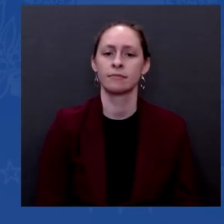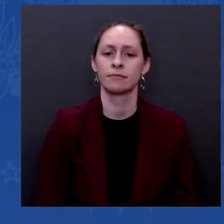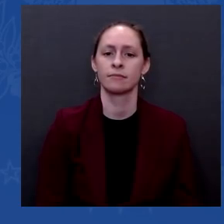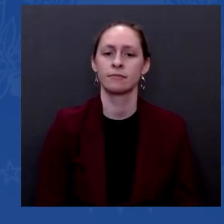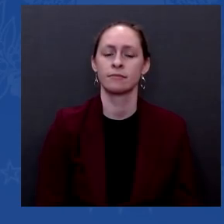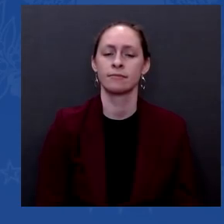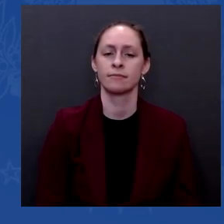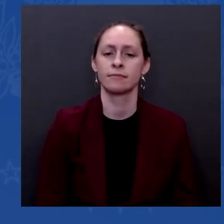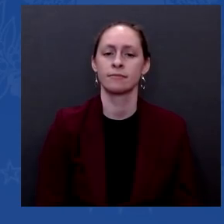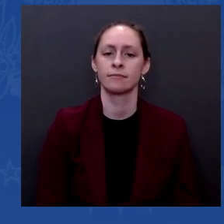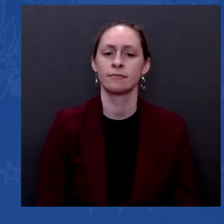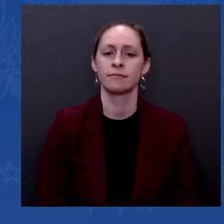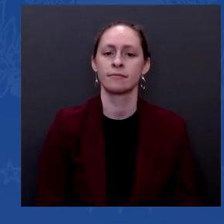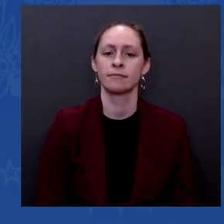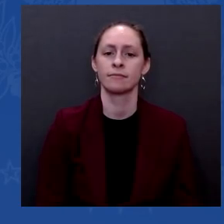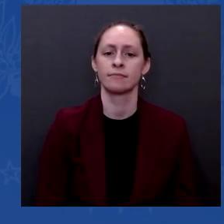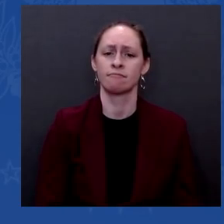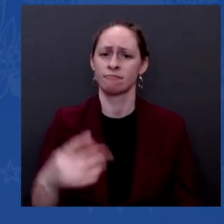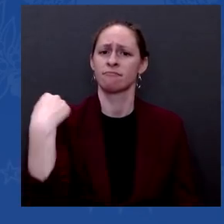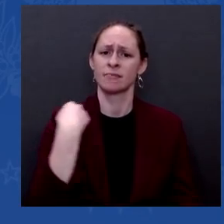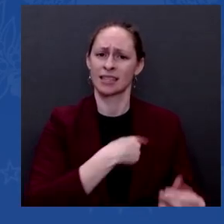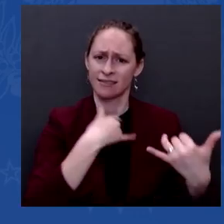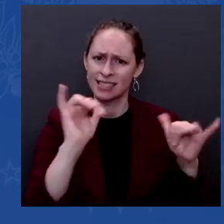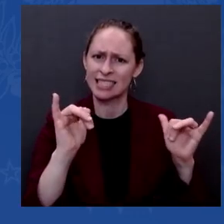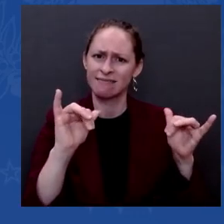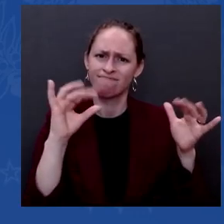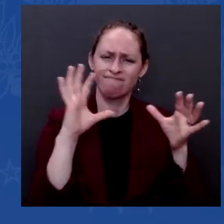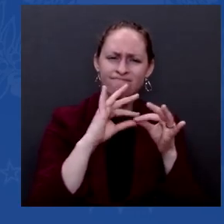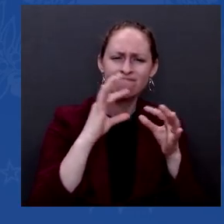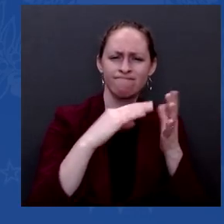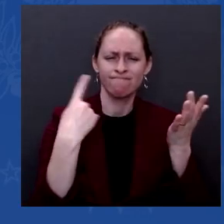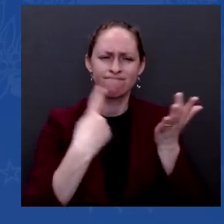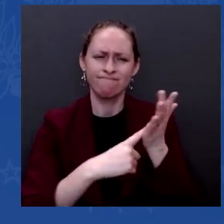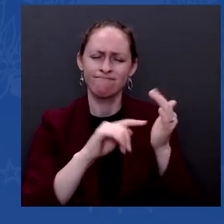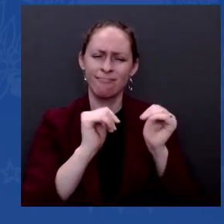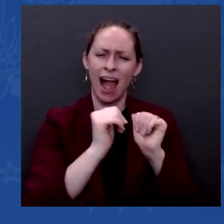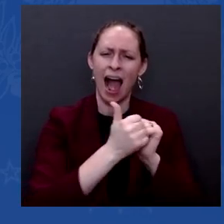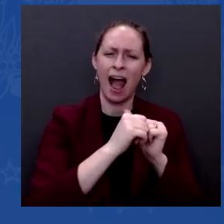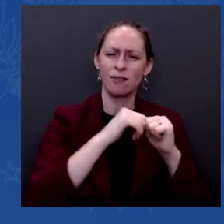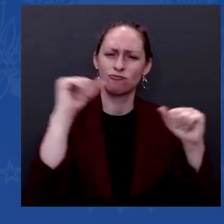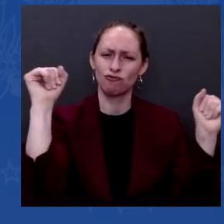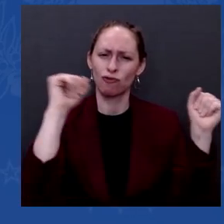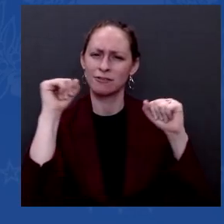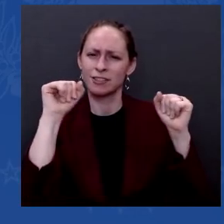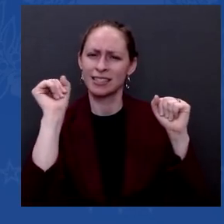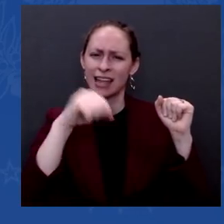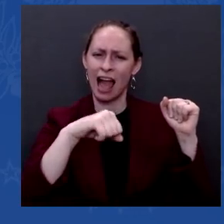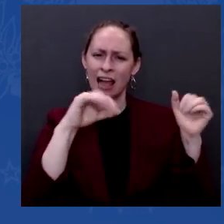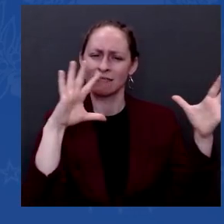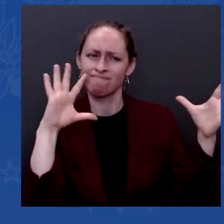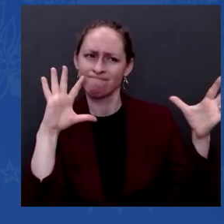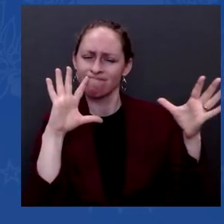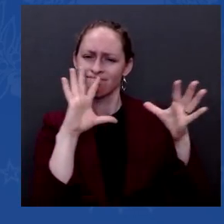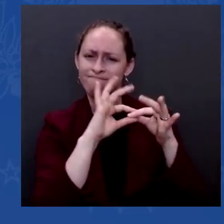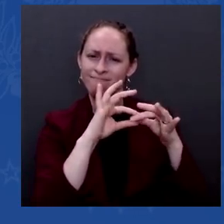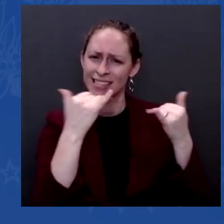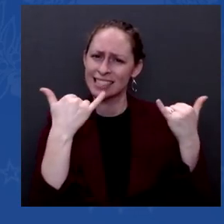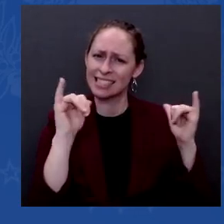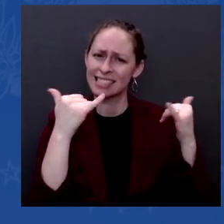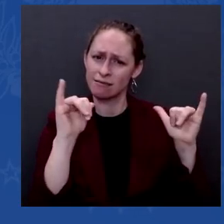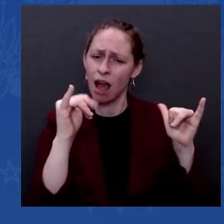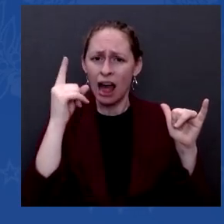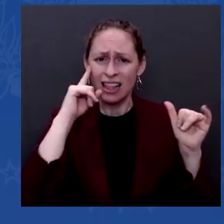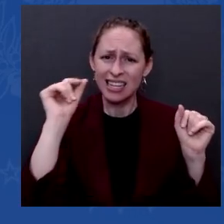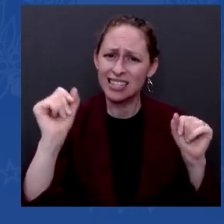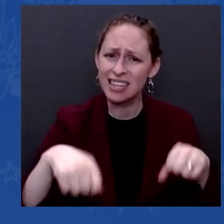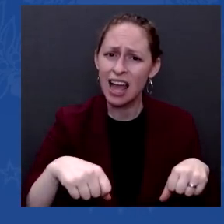relationship would be. So, I still think that is a possibility, number one. Number two, I am very concerned. I'm very